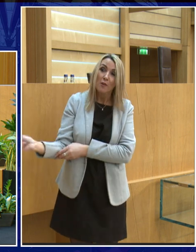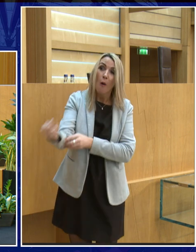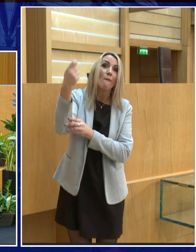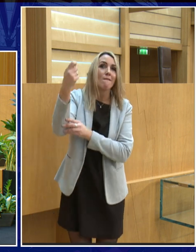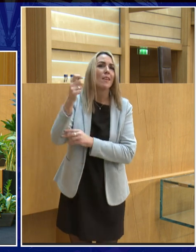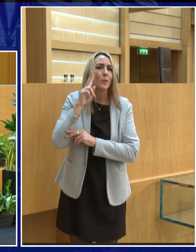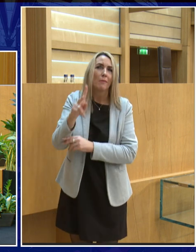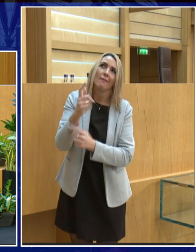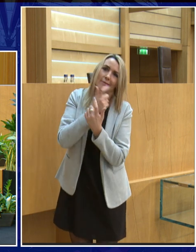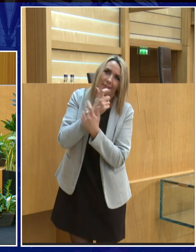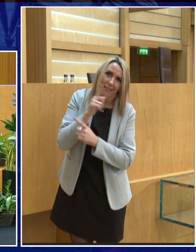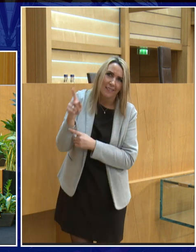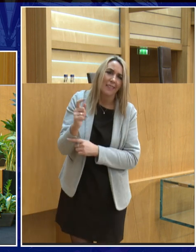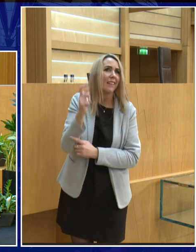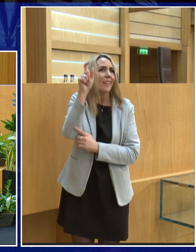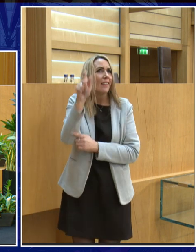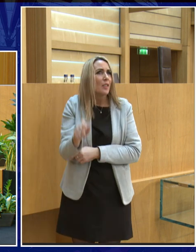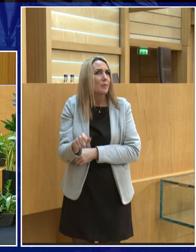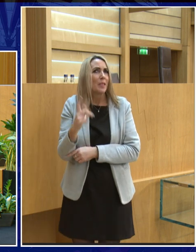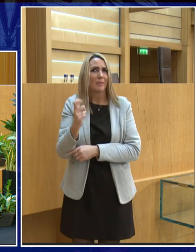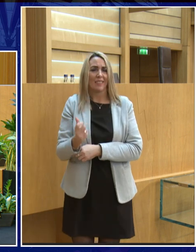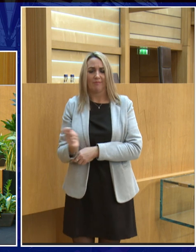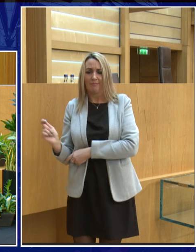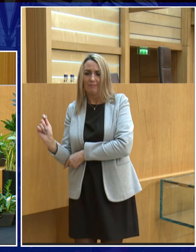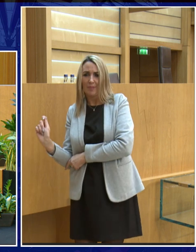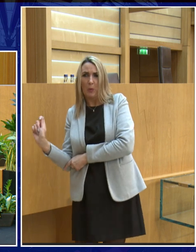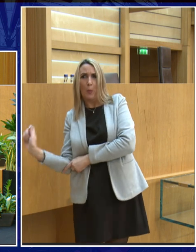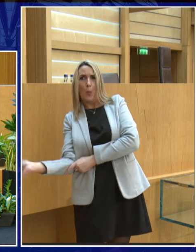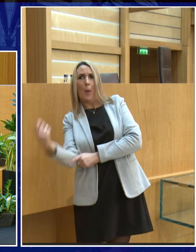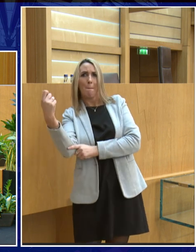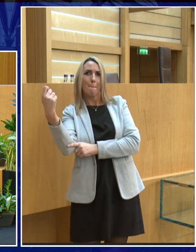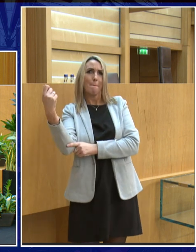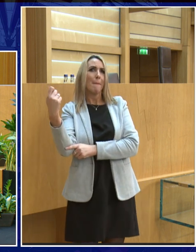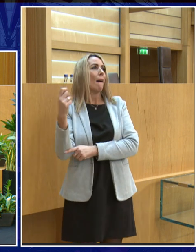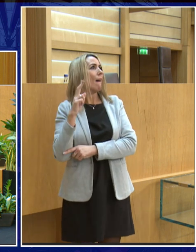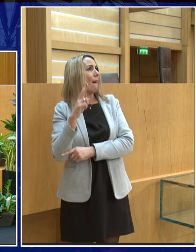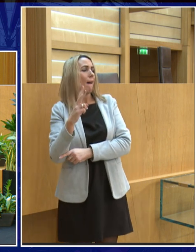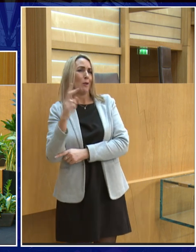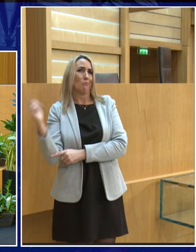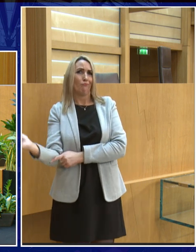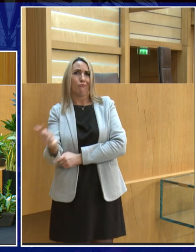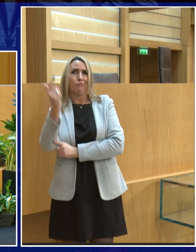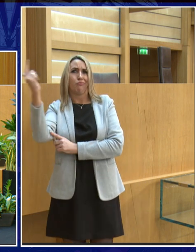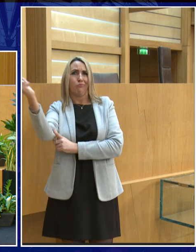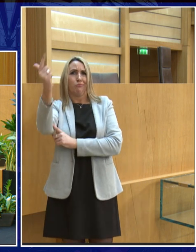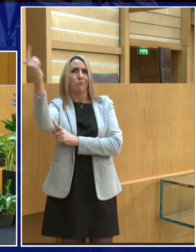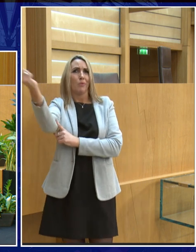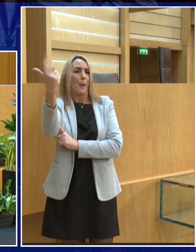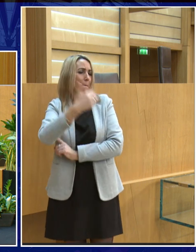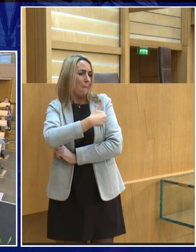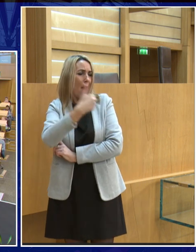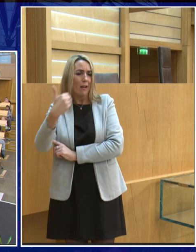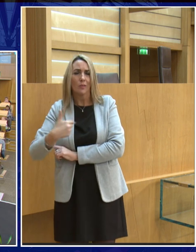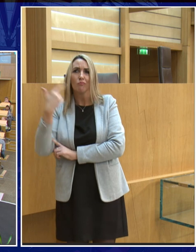and there's one guy who uses I think an eight iron and he sort of just whacks the ball and he sees it and he says look at it travelling miles and miles and